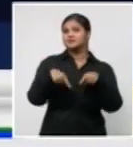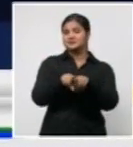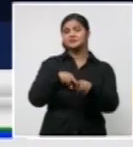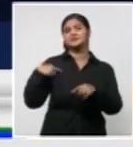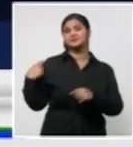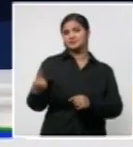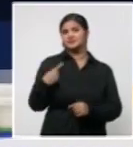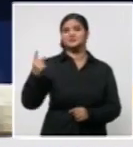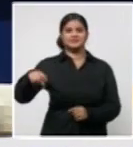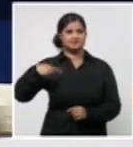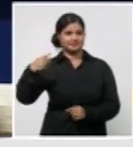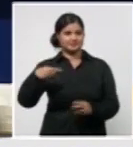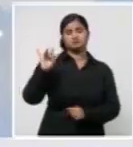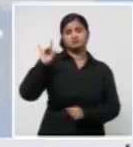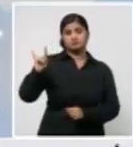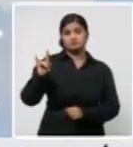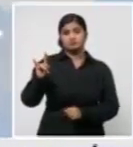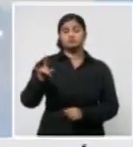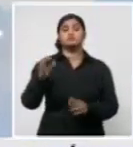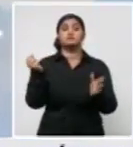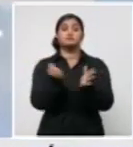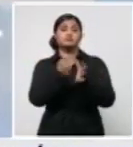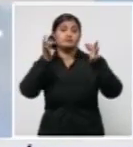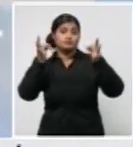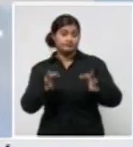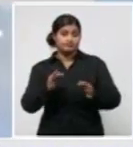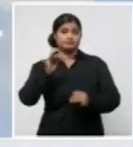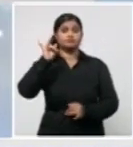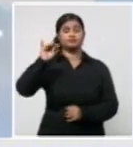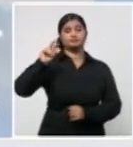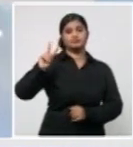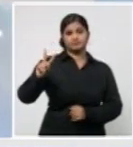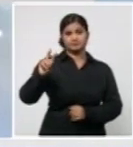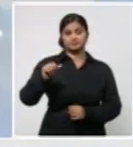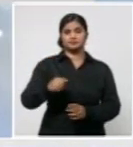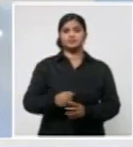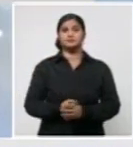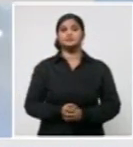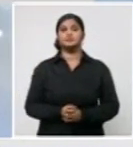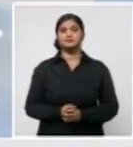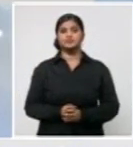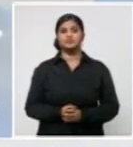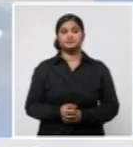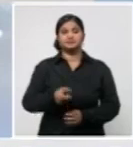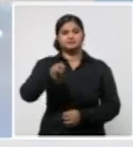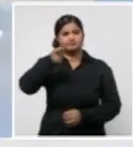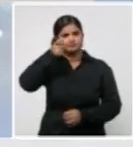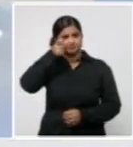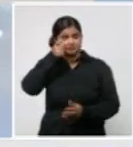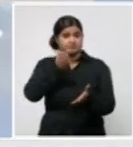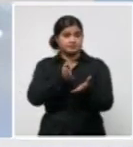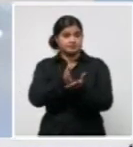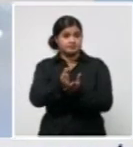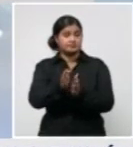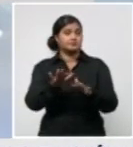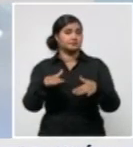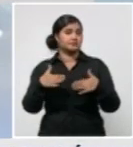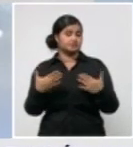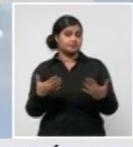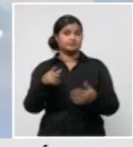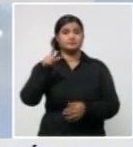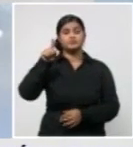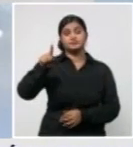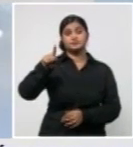263 people continue to be hospitalized. 12 are under observation, there are 79 suspected